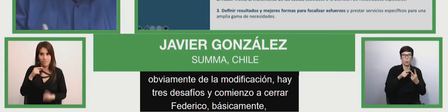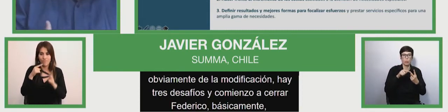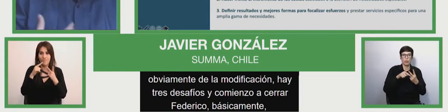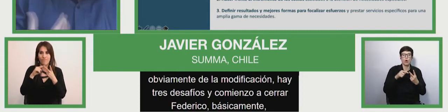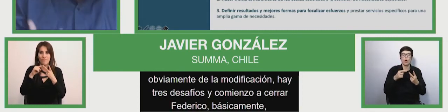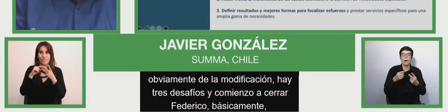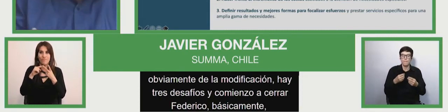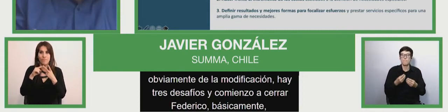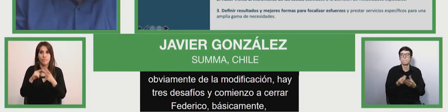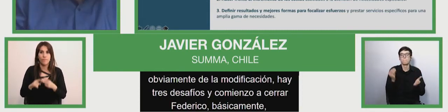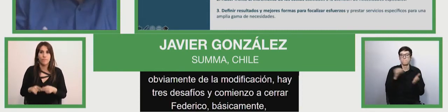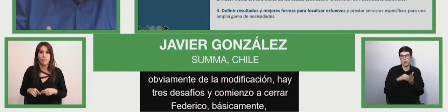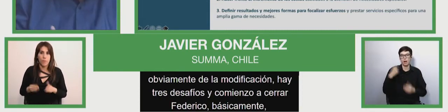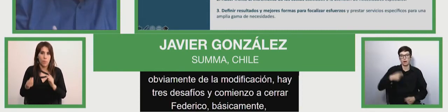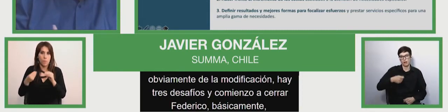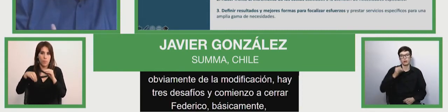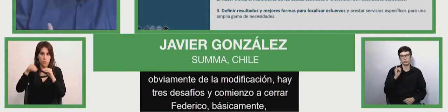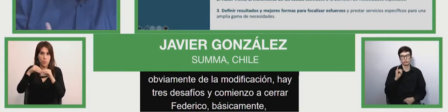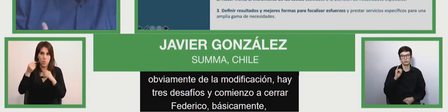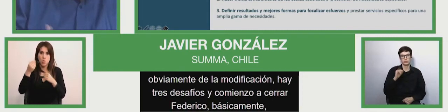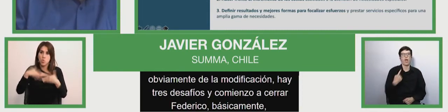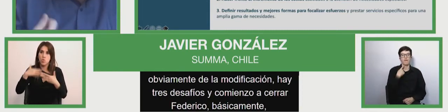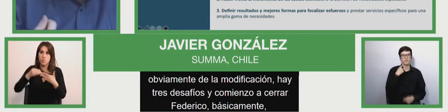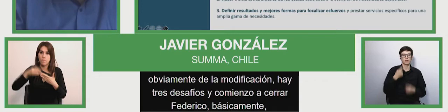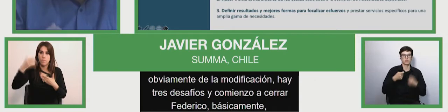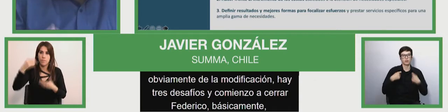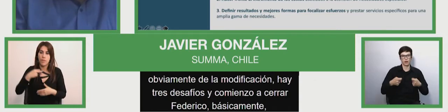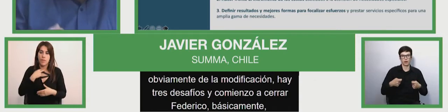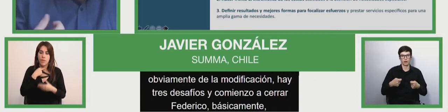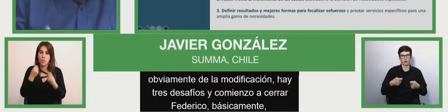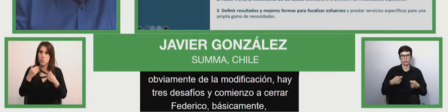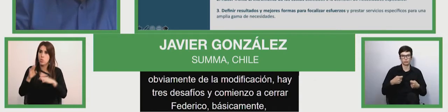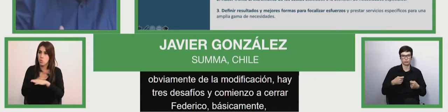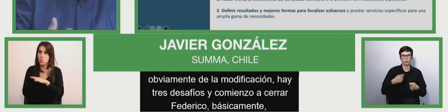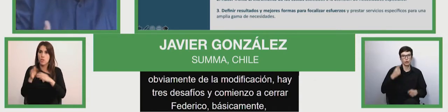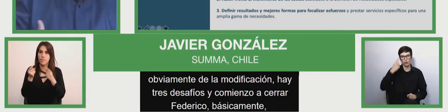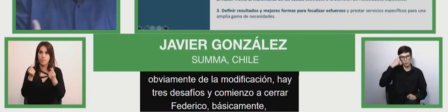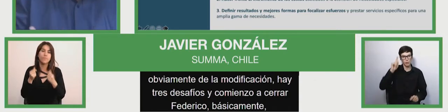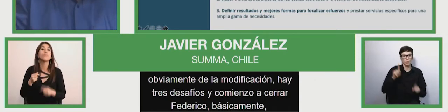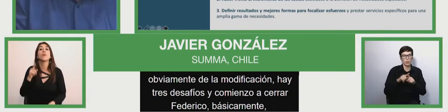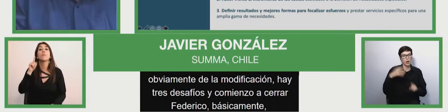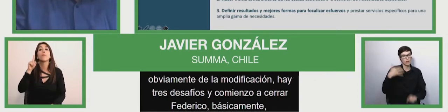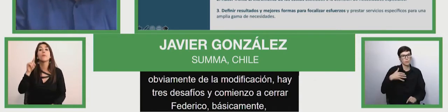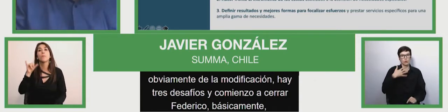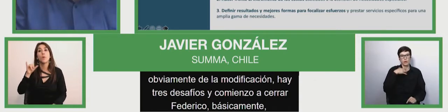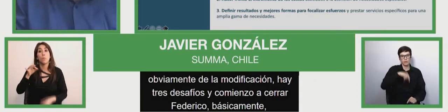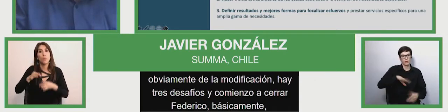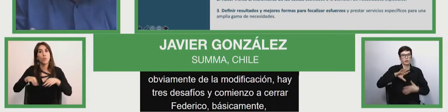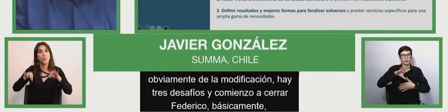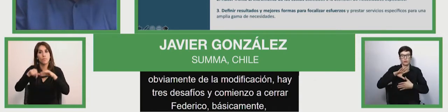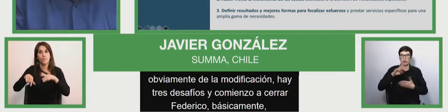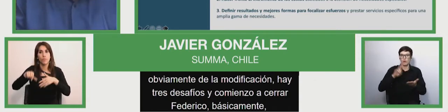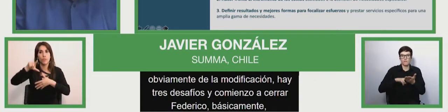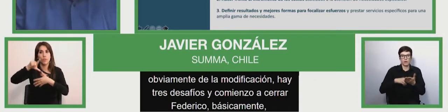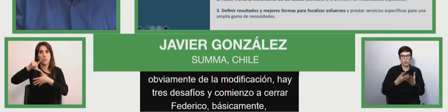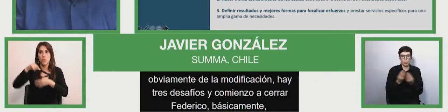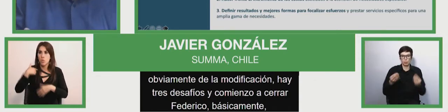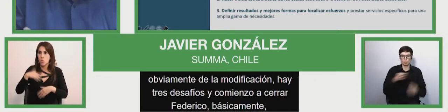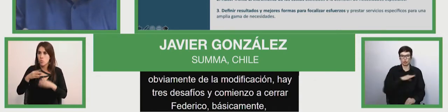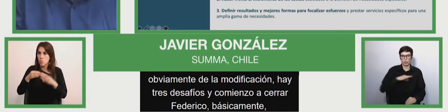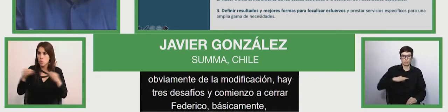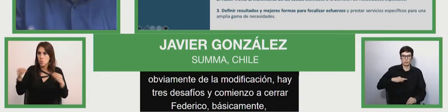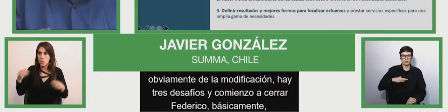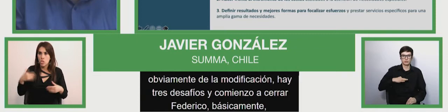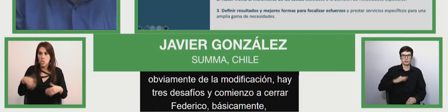People will affect costs. And this is important in the region where many in the public, in the government are